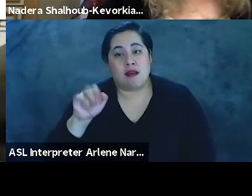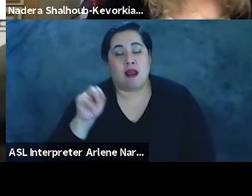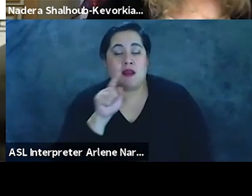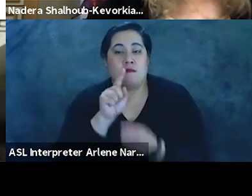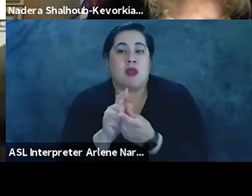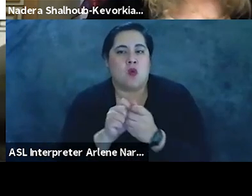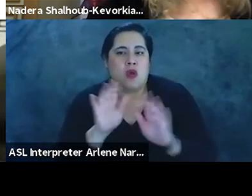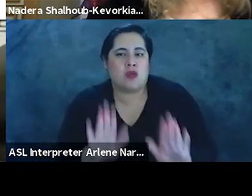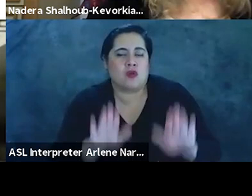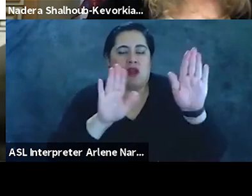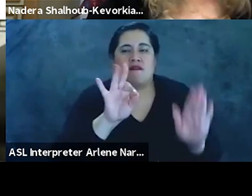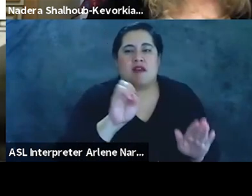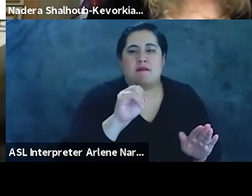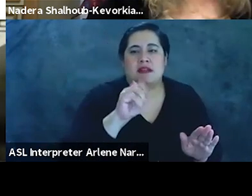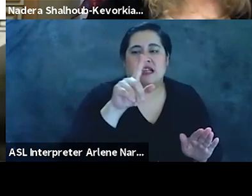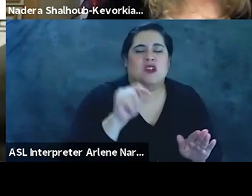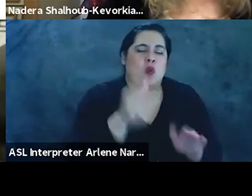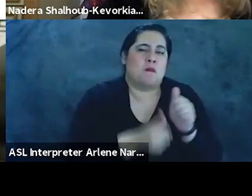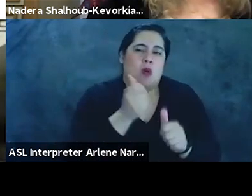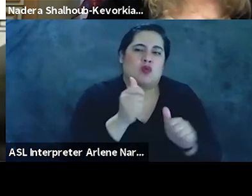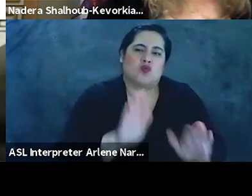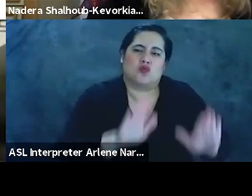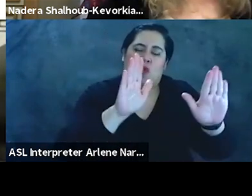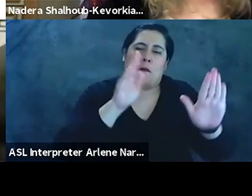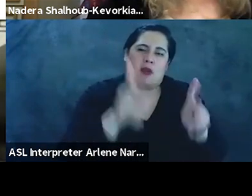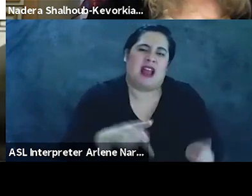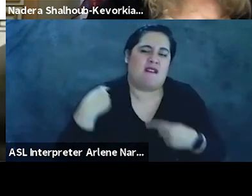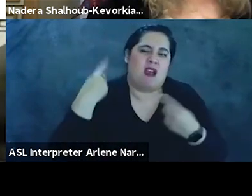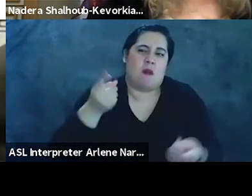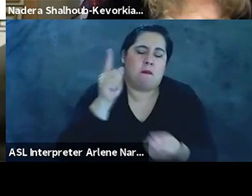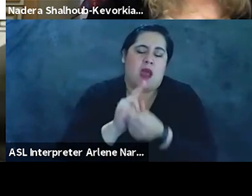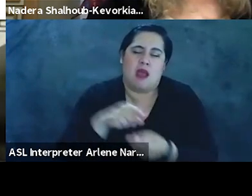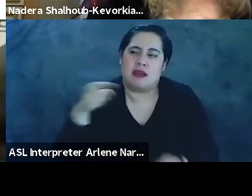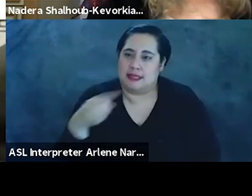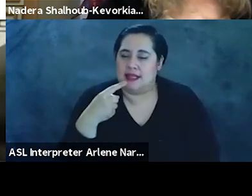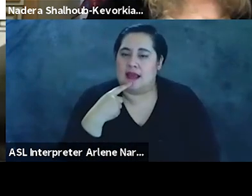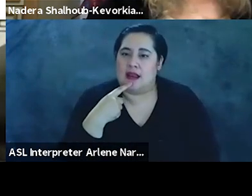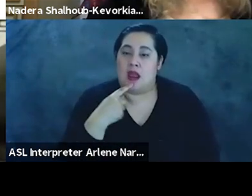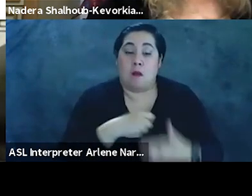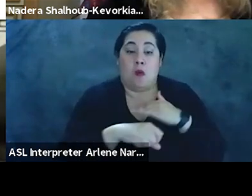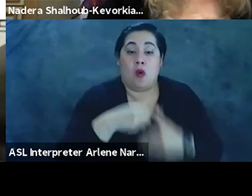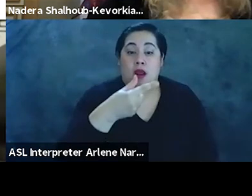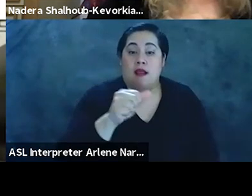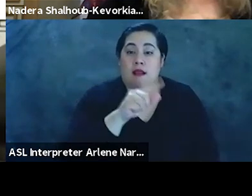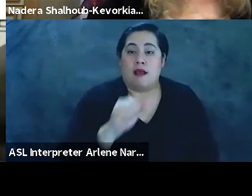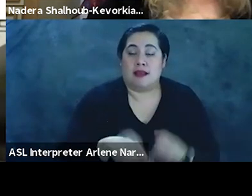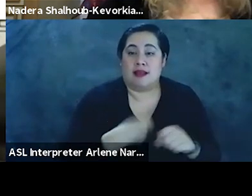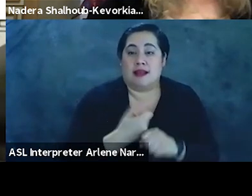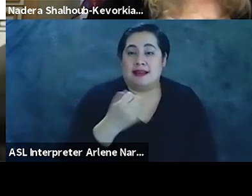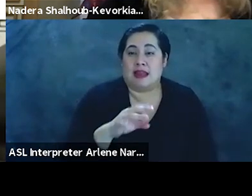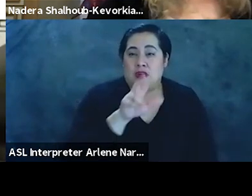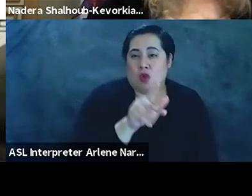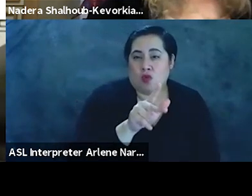pedagog Yusra al-Barberi, one of the most remarkable persons I have ever met, he said. Born in Gaza in 1923, al